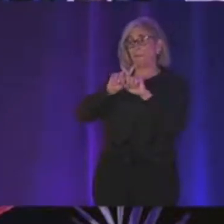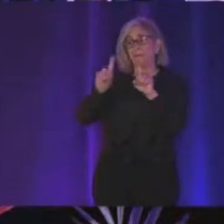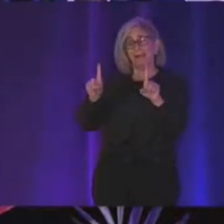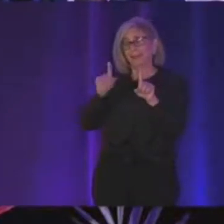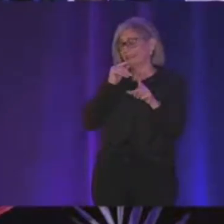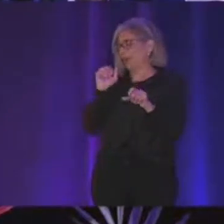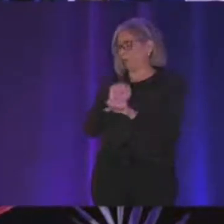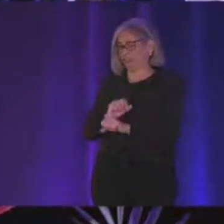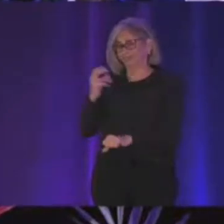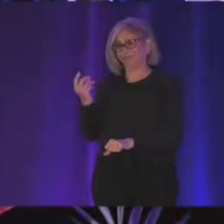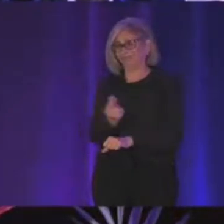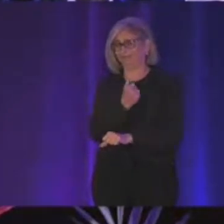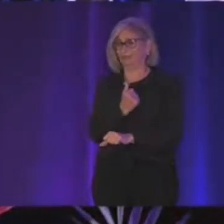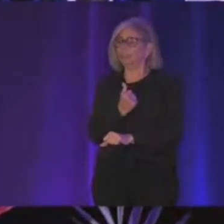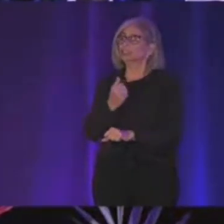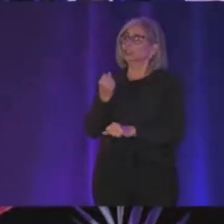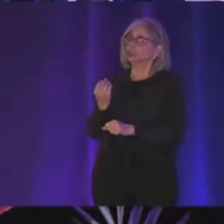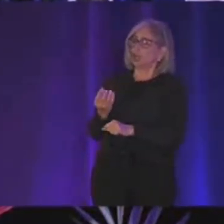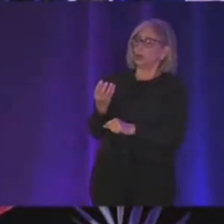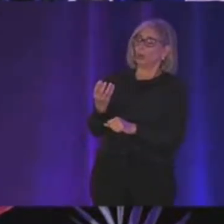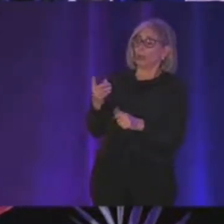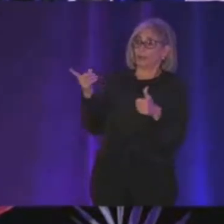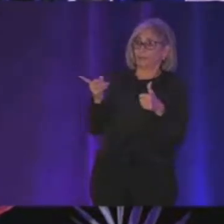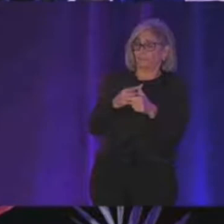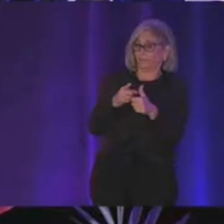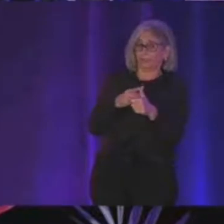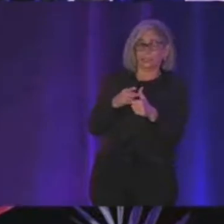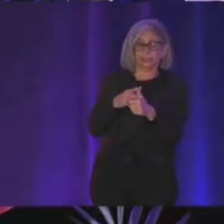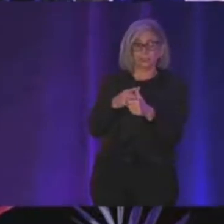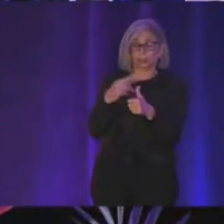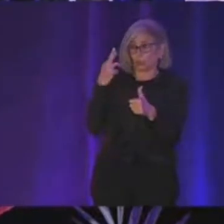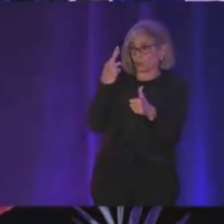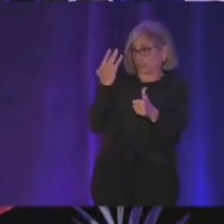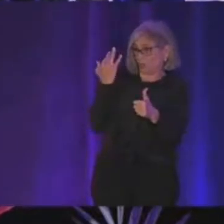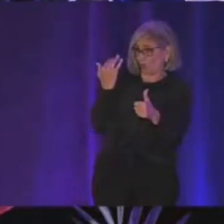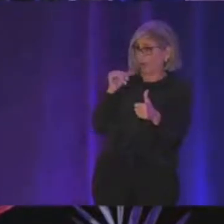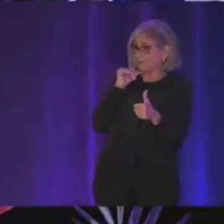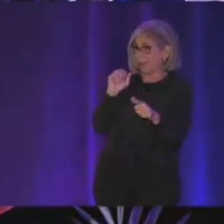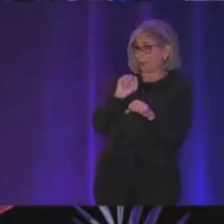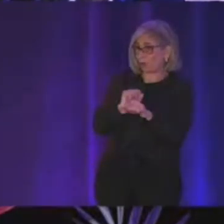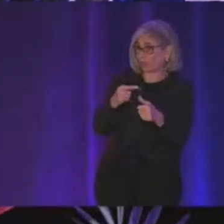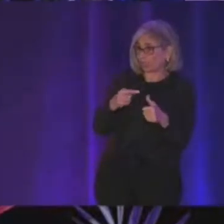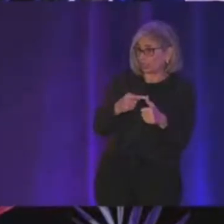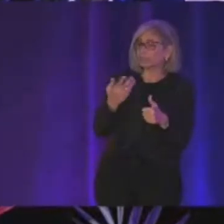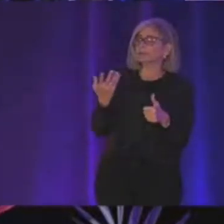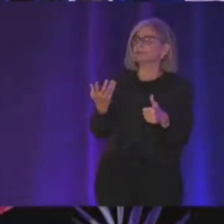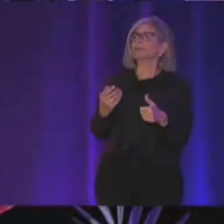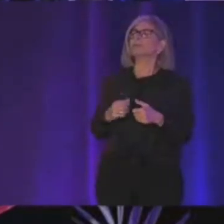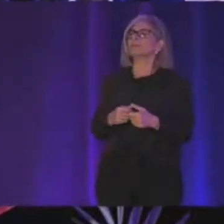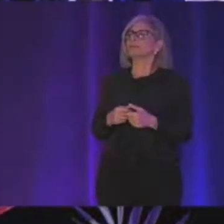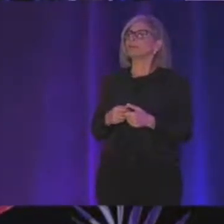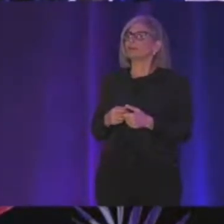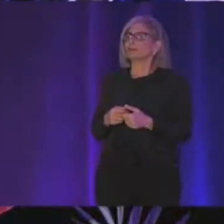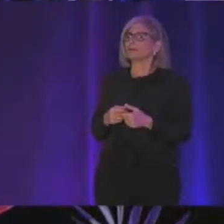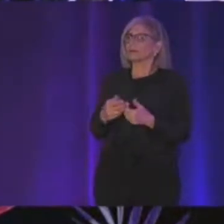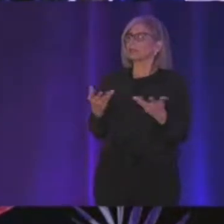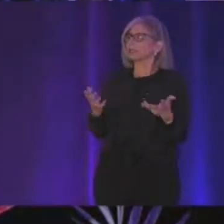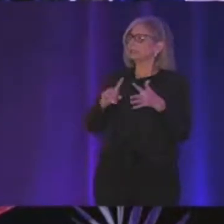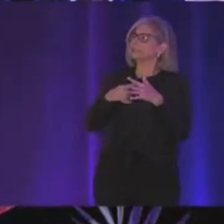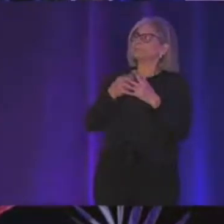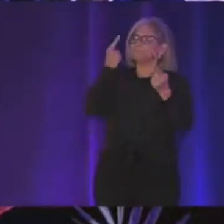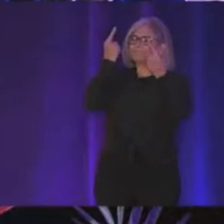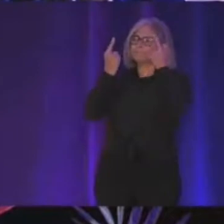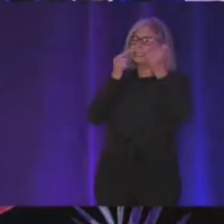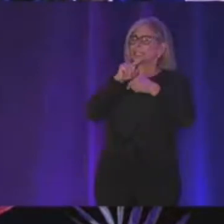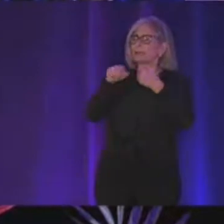work that way and so the first like the the reason why is let's start thinking